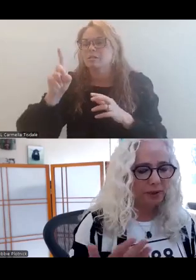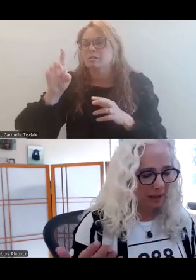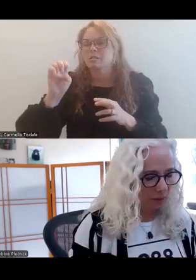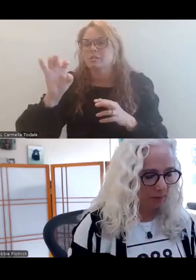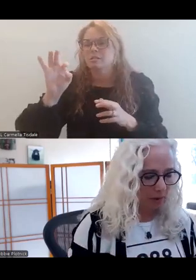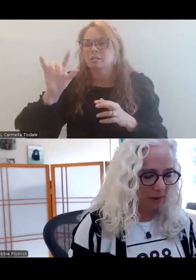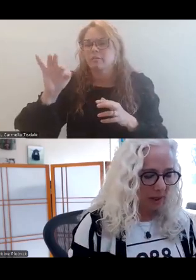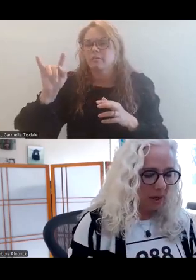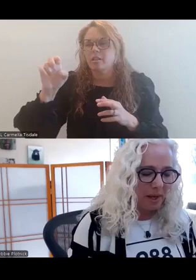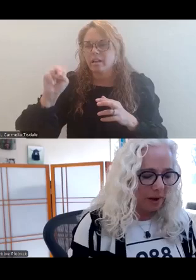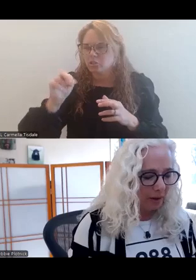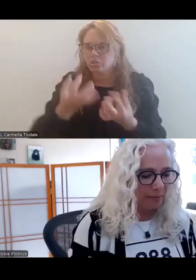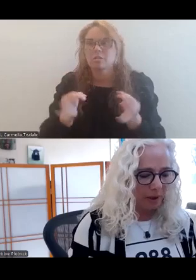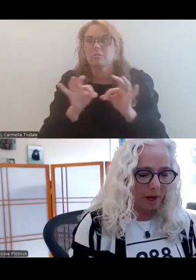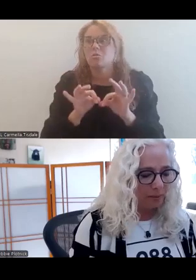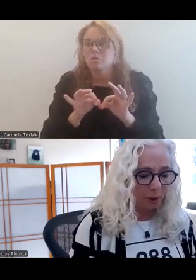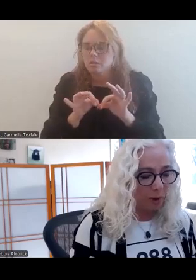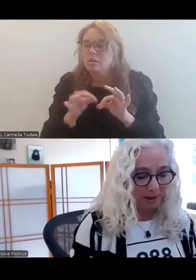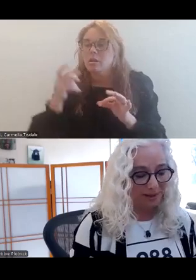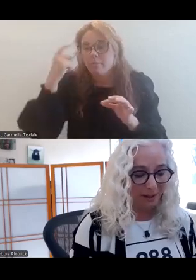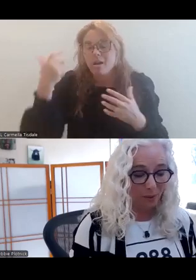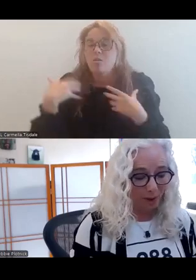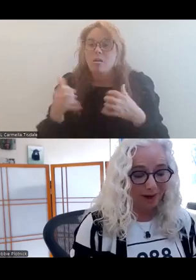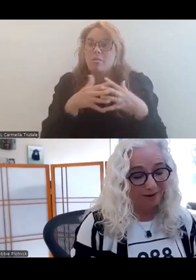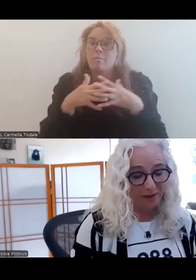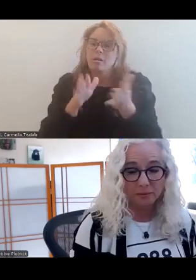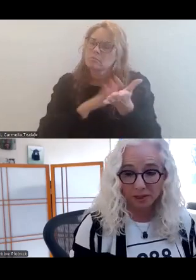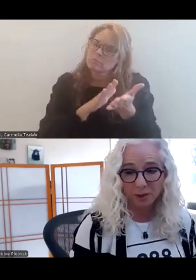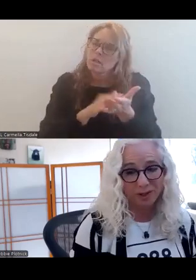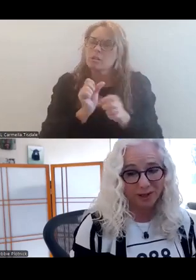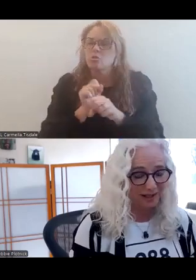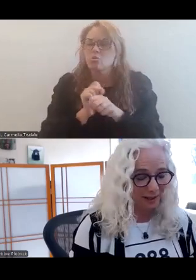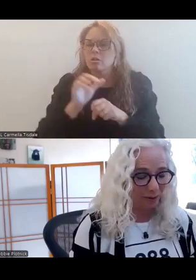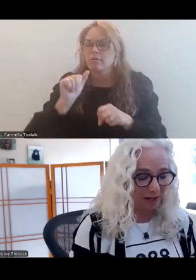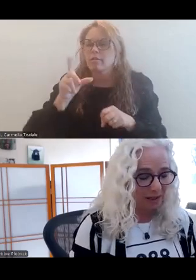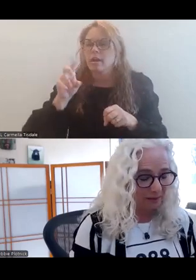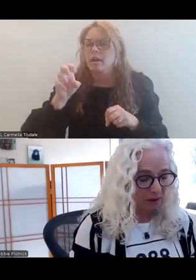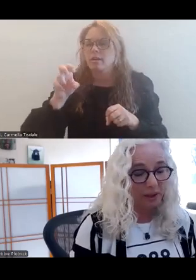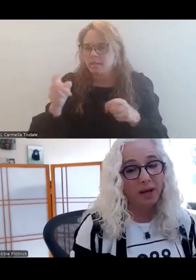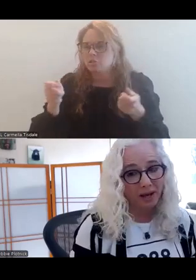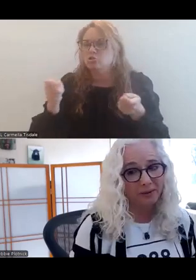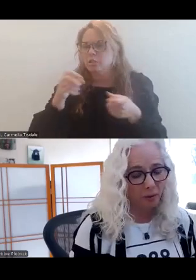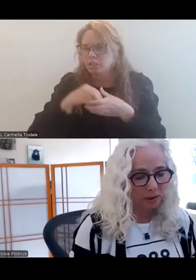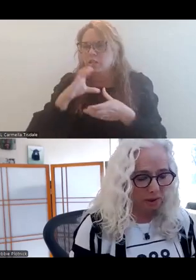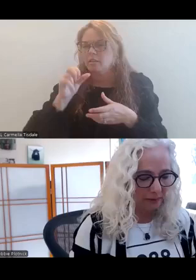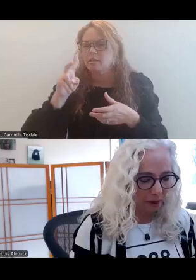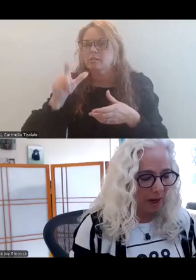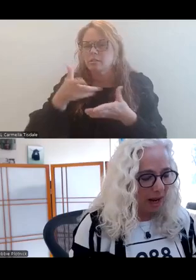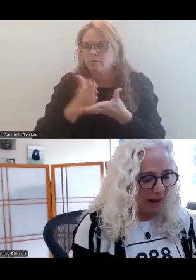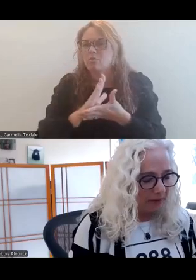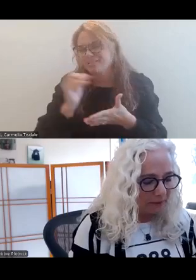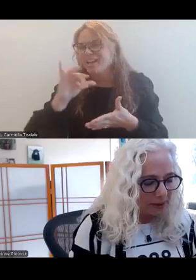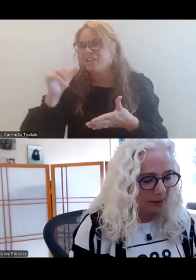first and foremost. Mental health America applauds the work of the administration and the Civil Rights Division, and of course,